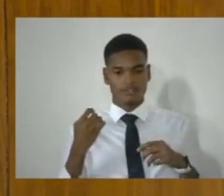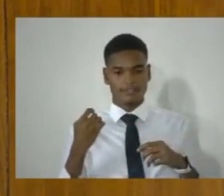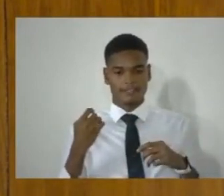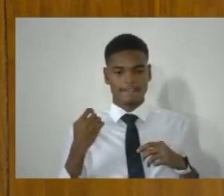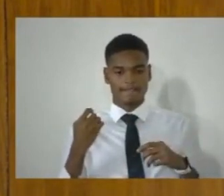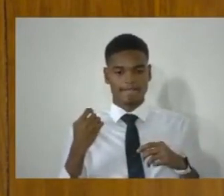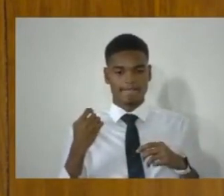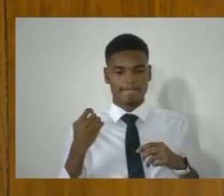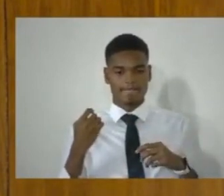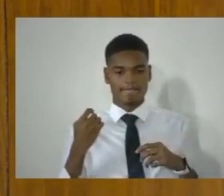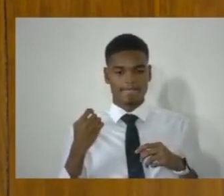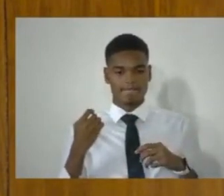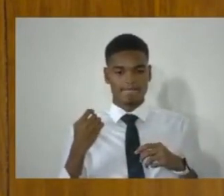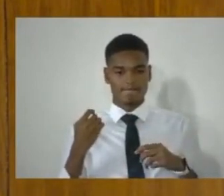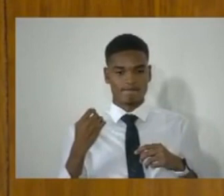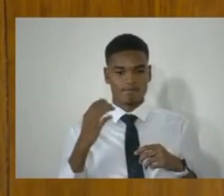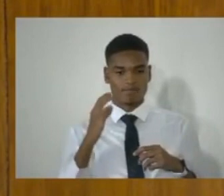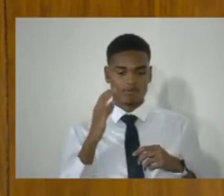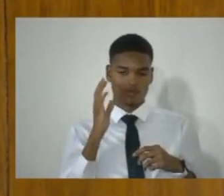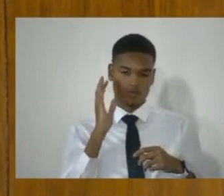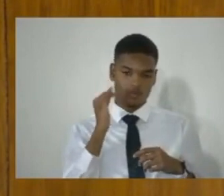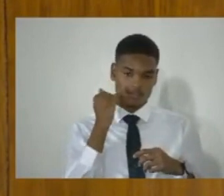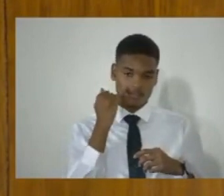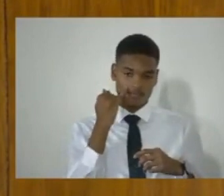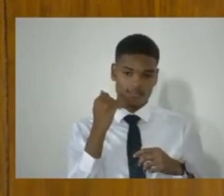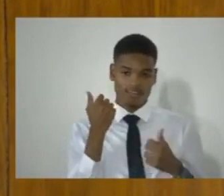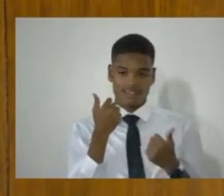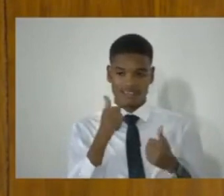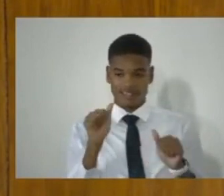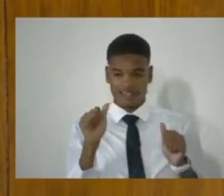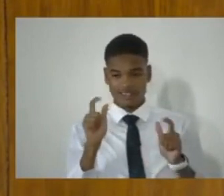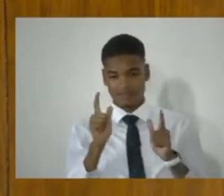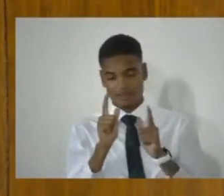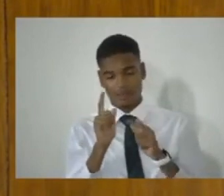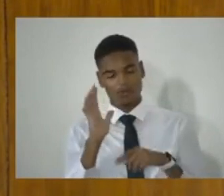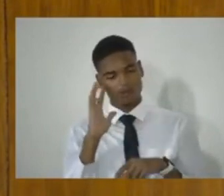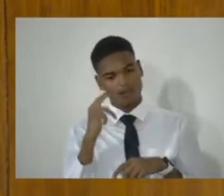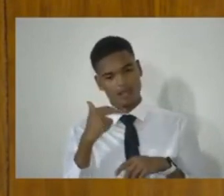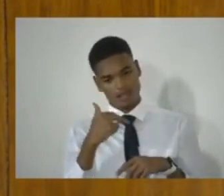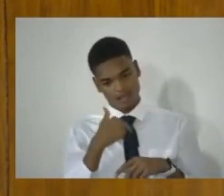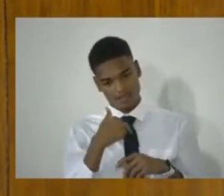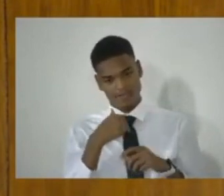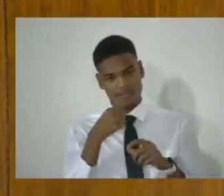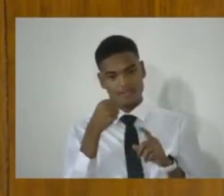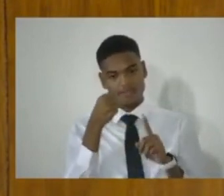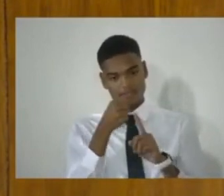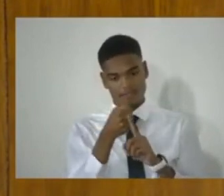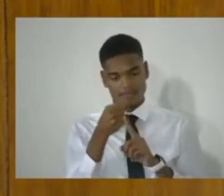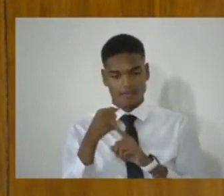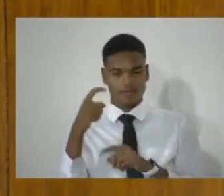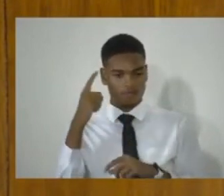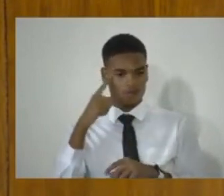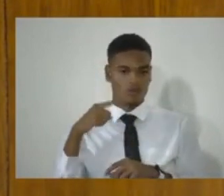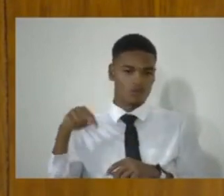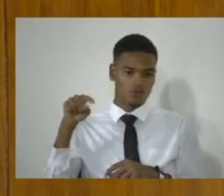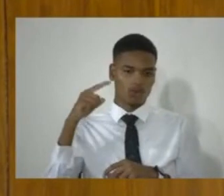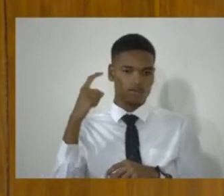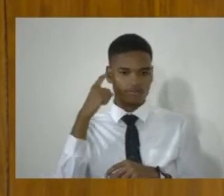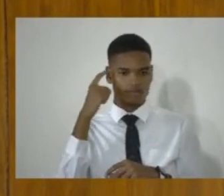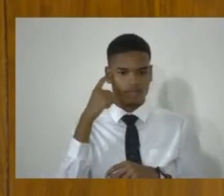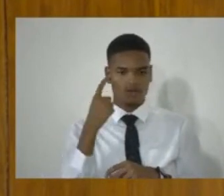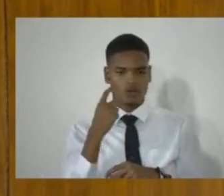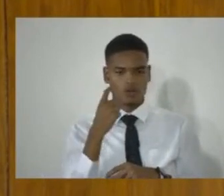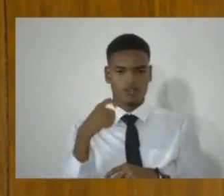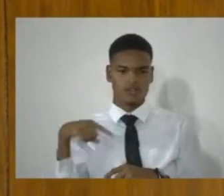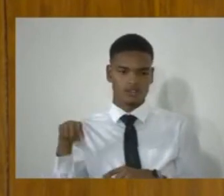draconian, will have a chilling effect on the minds of those who would otherwise